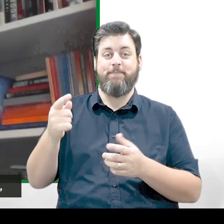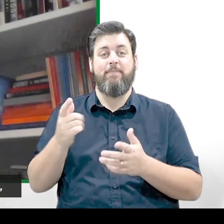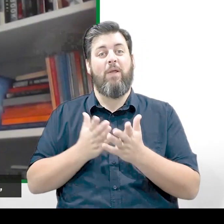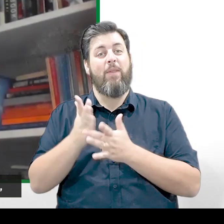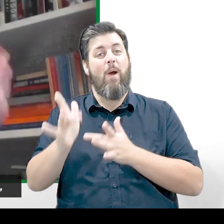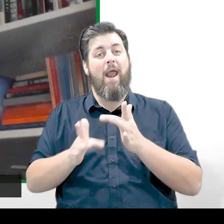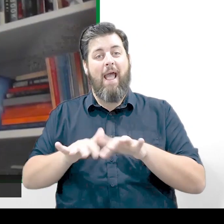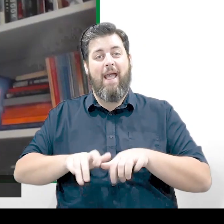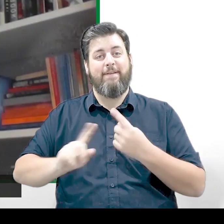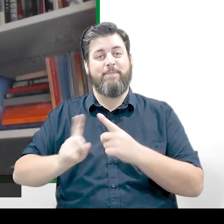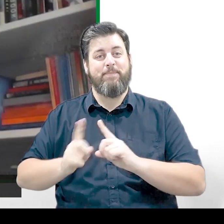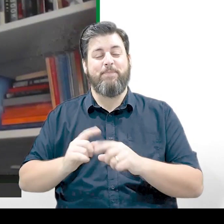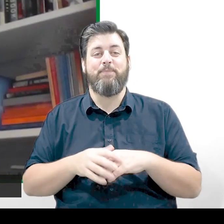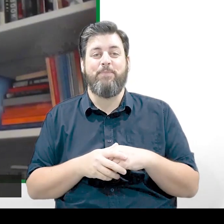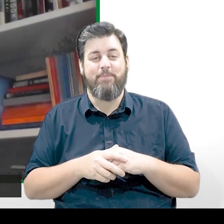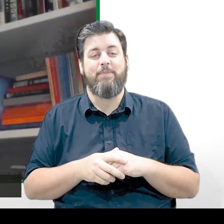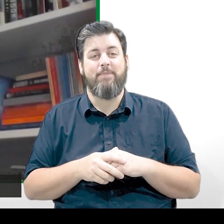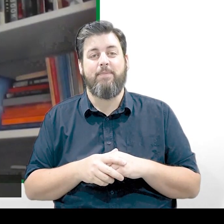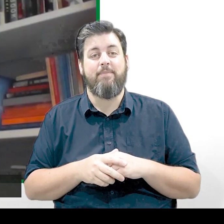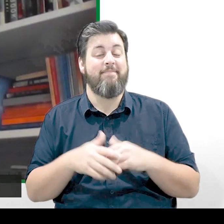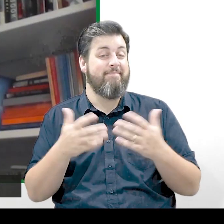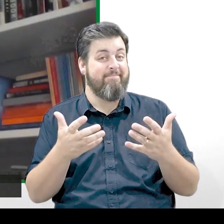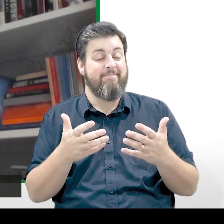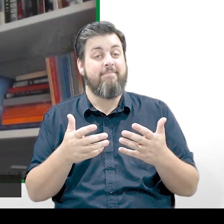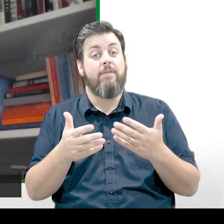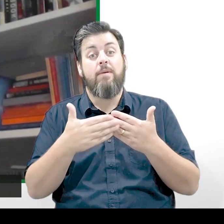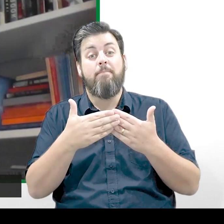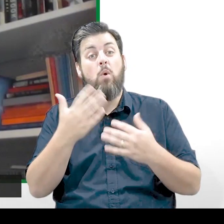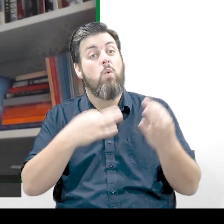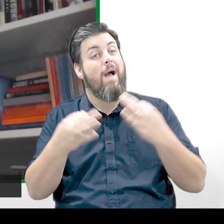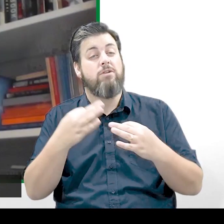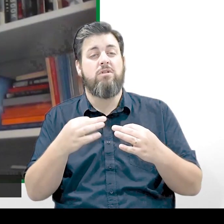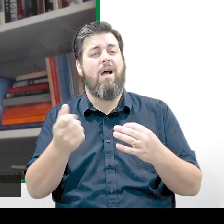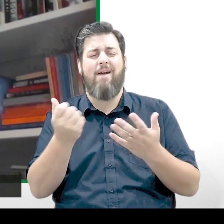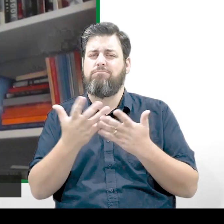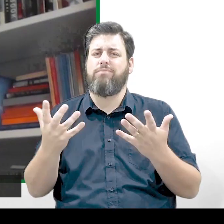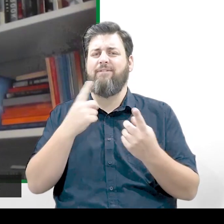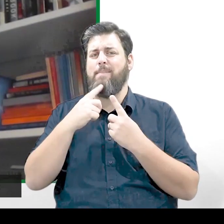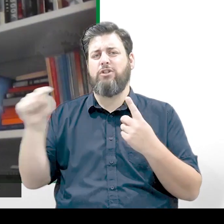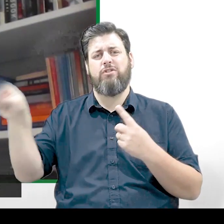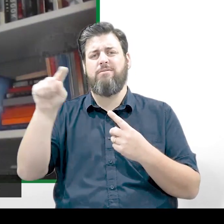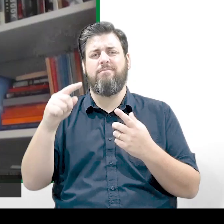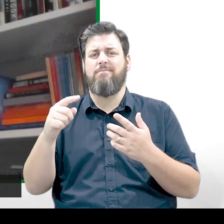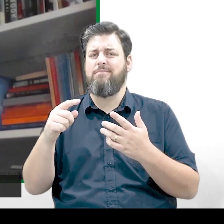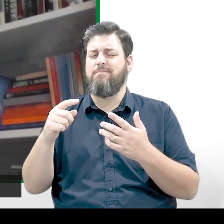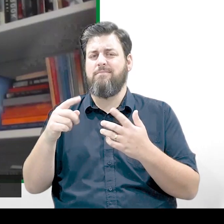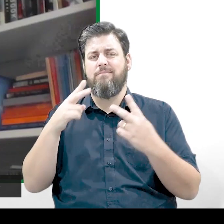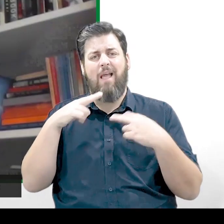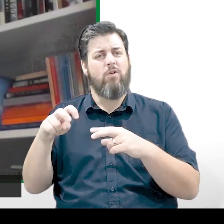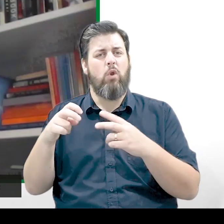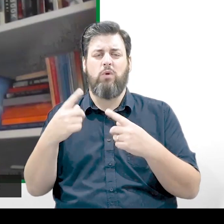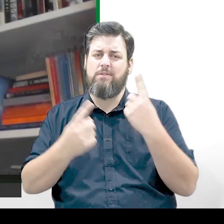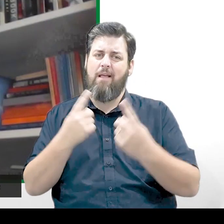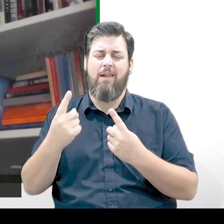But as always, you've got more questions. There are so many places out there you can go and find answers. Go and have a look at those. Thanks so much